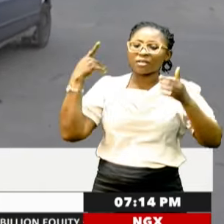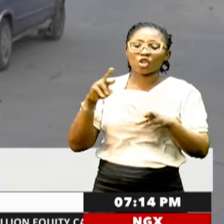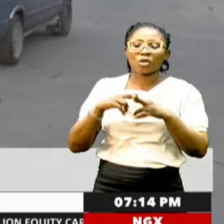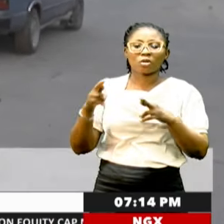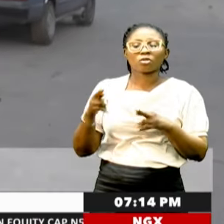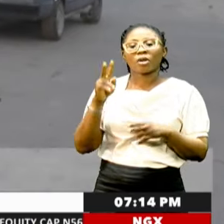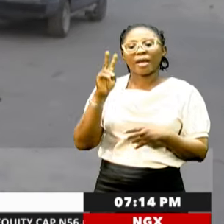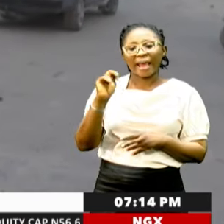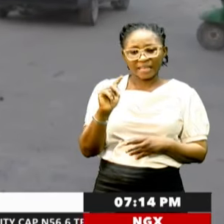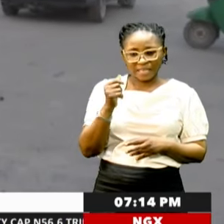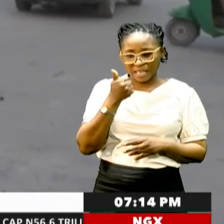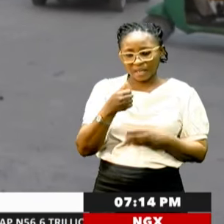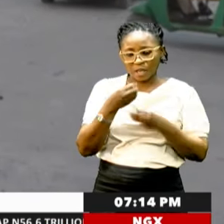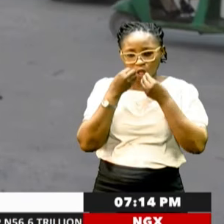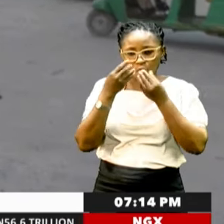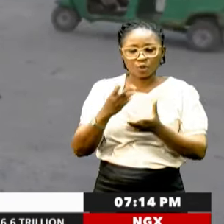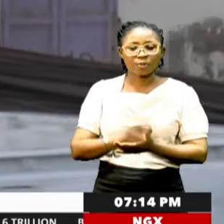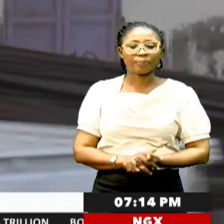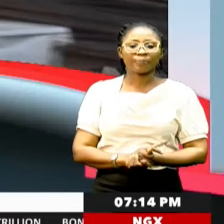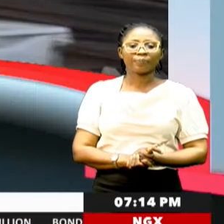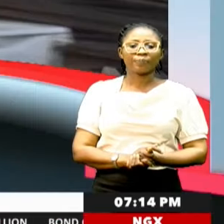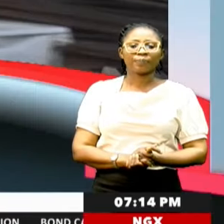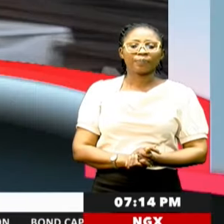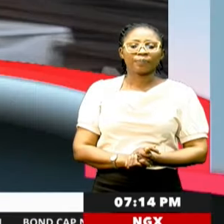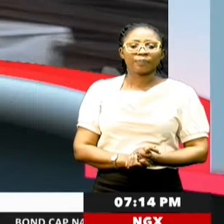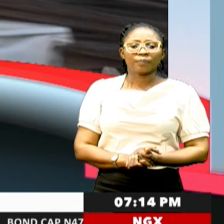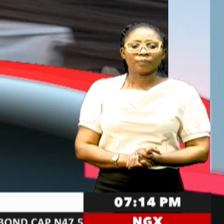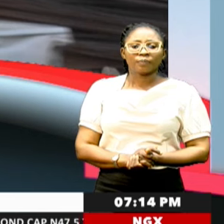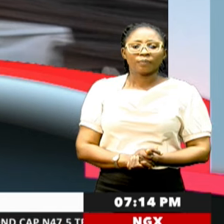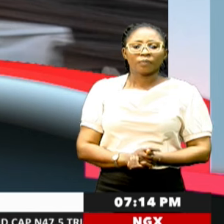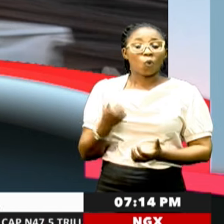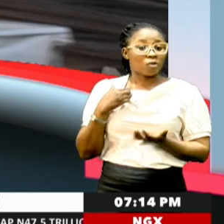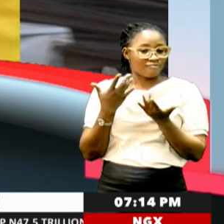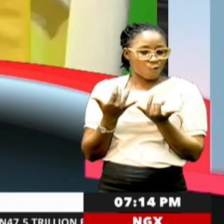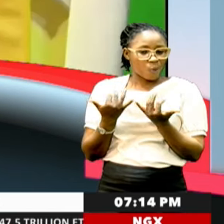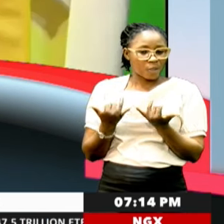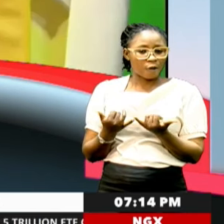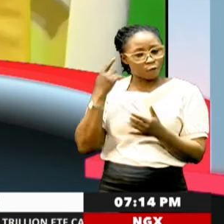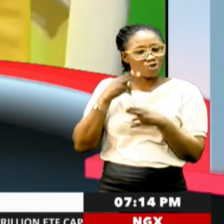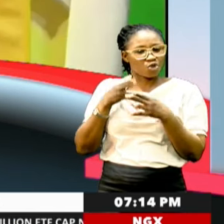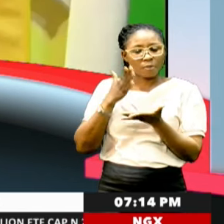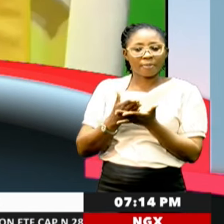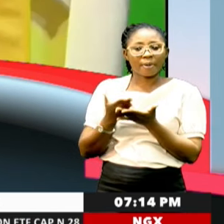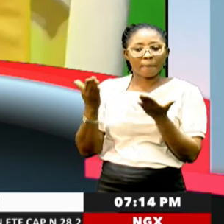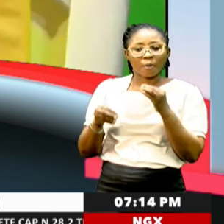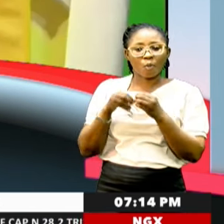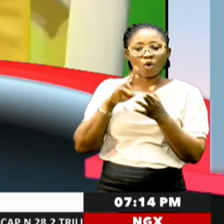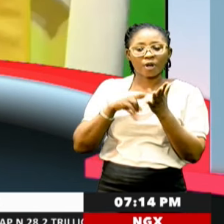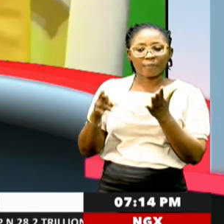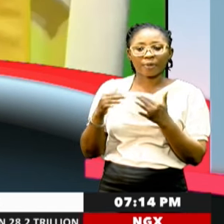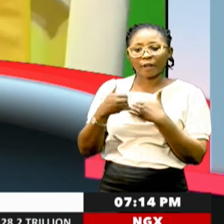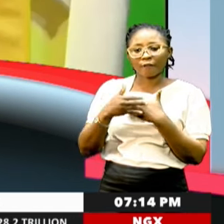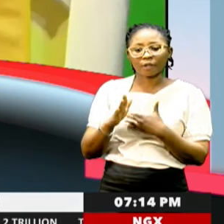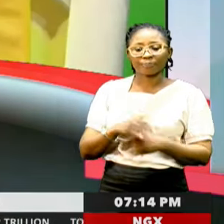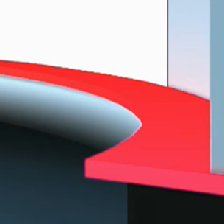Comfort, Fashim, NTA News. We'll pause here, take a short break. We will bring you more reports right